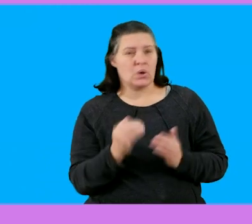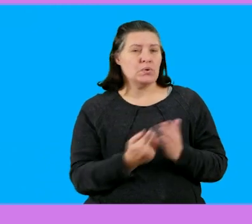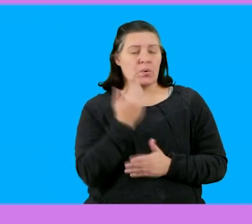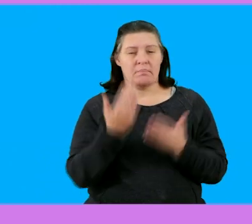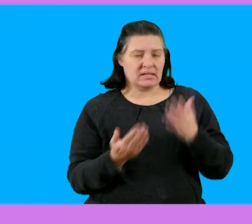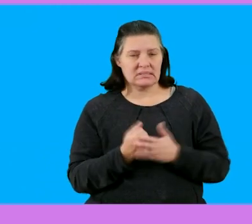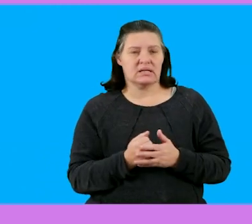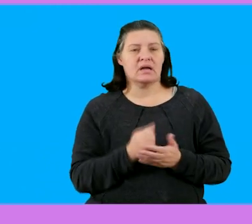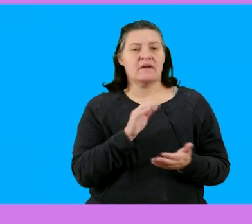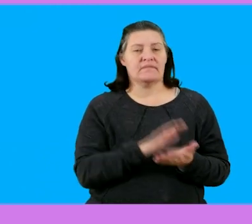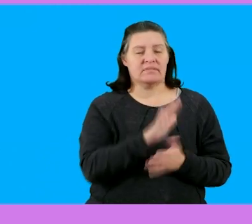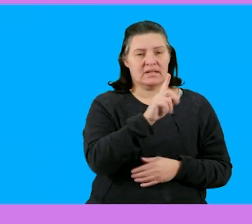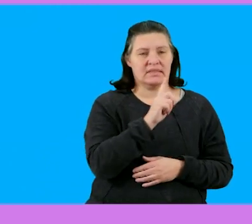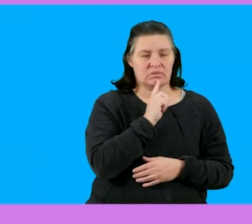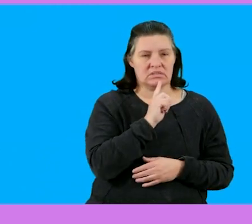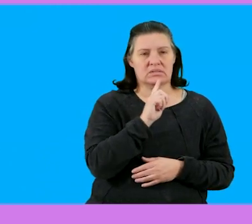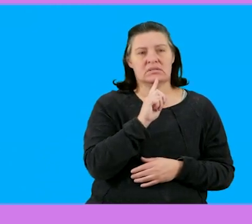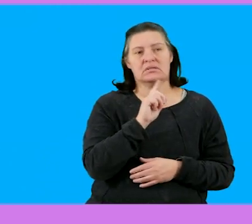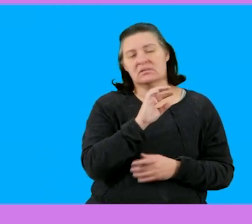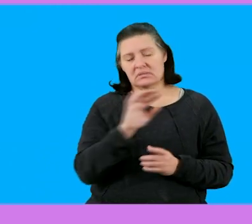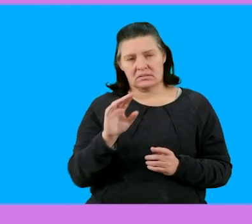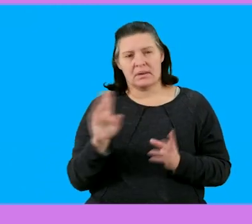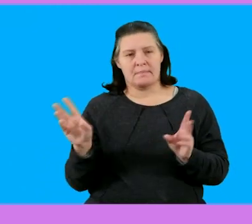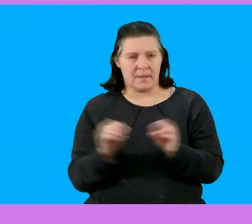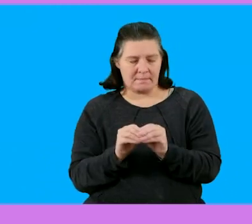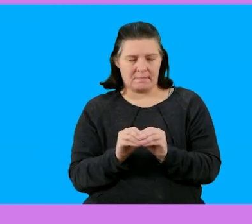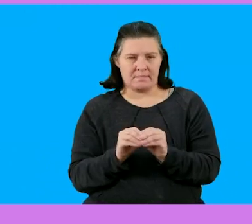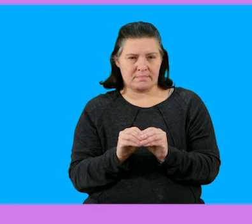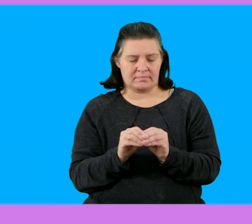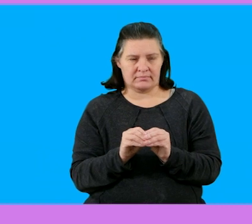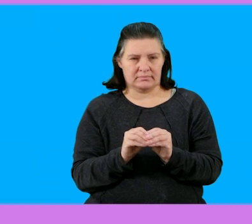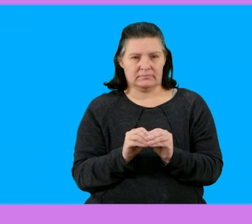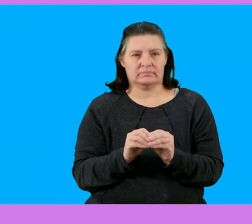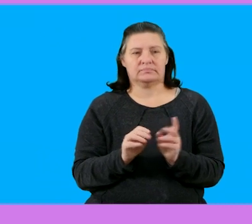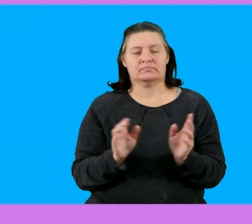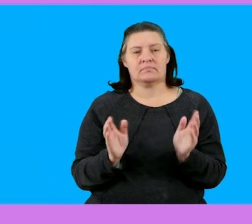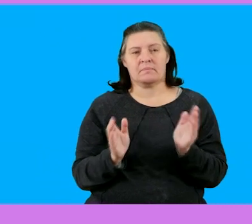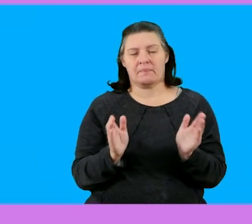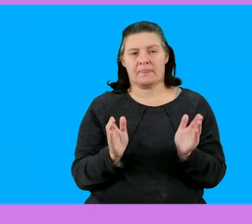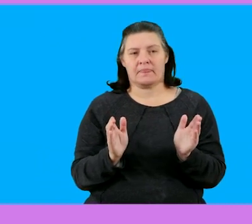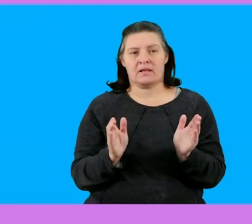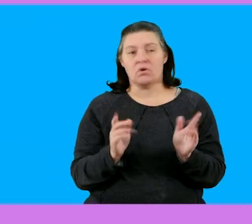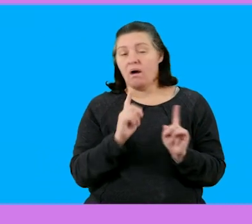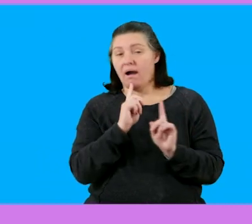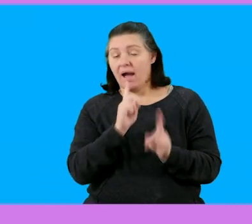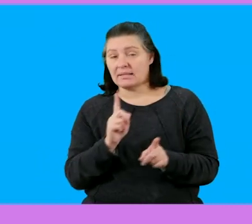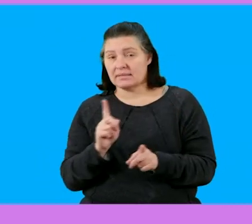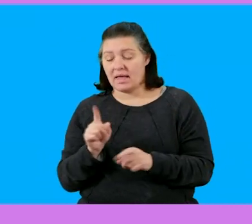see what's the new balance now 15,709 rent and 50 cents plus 4,500